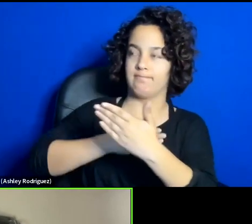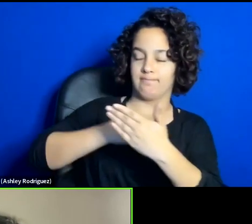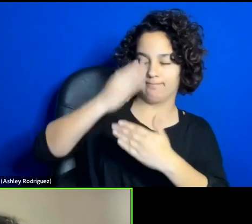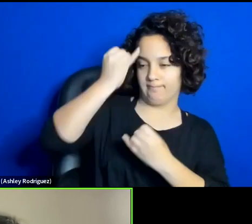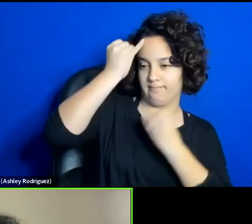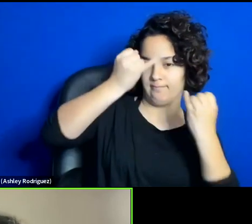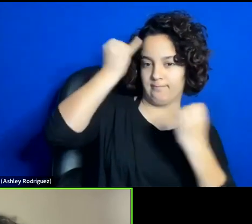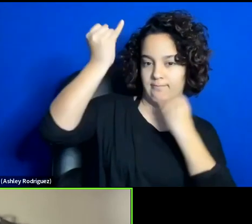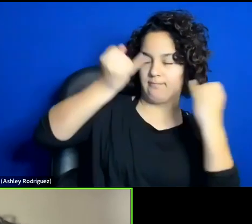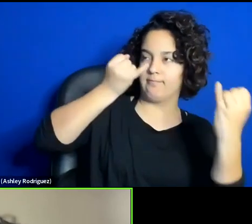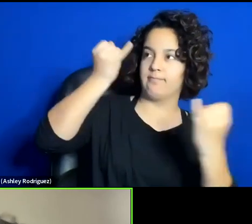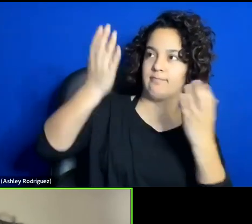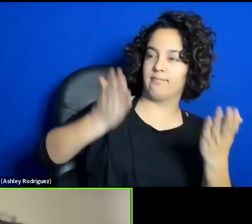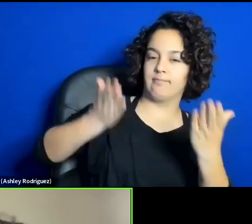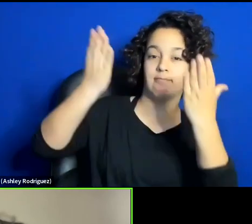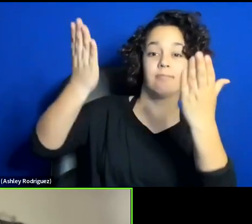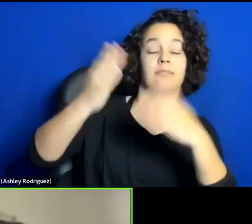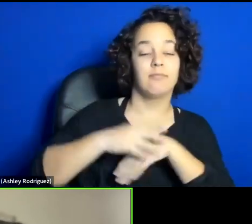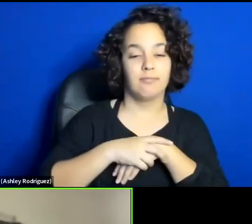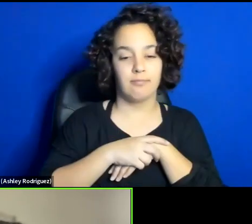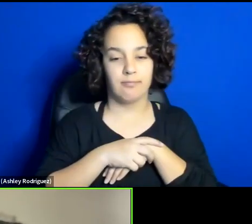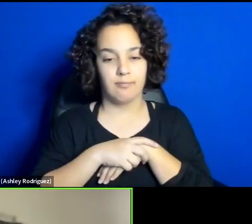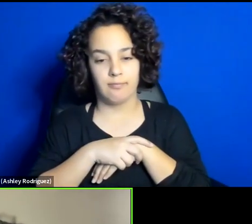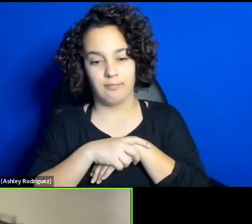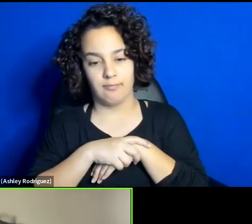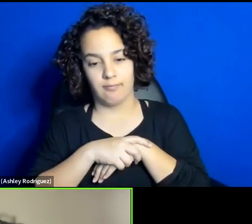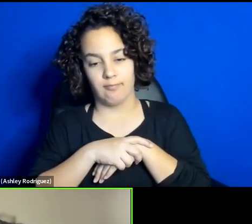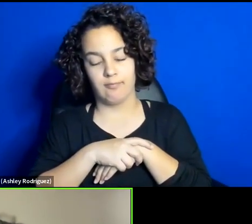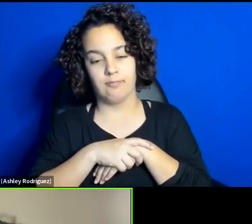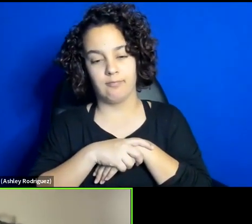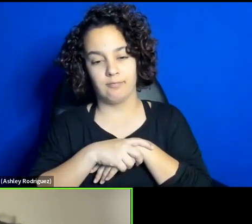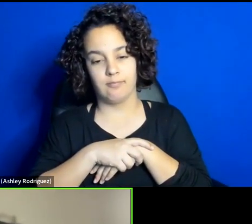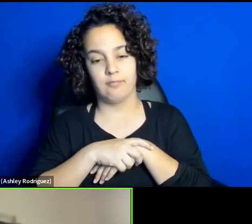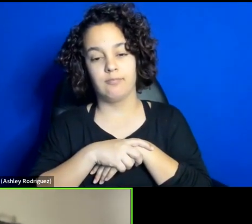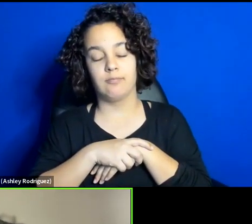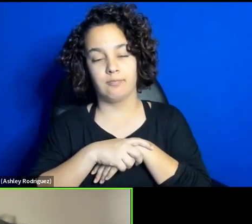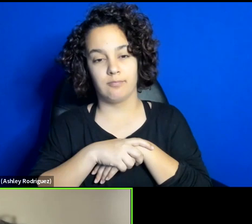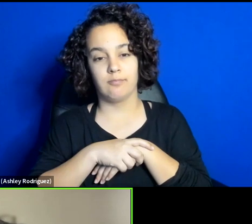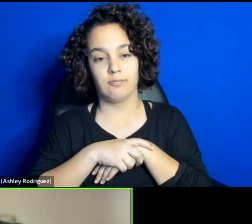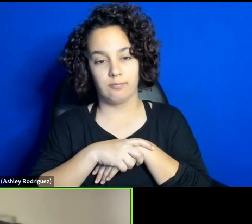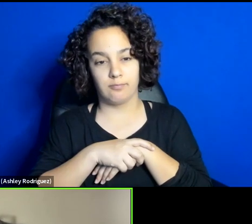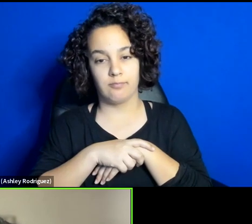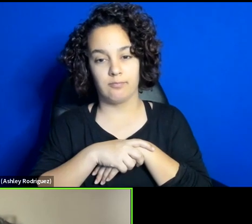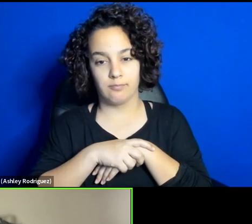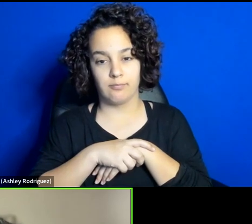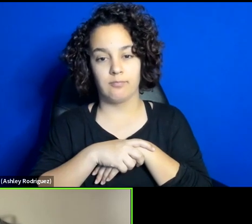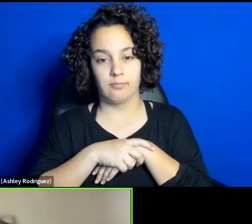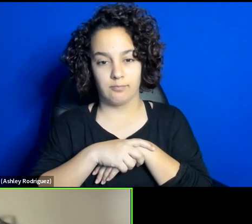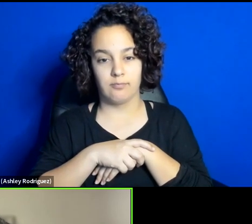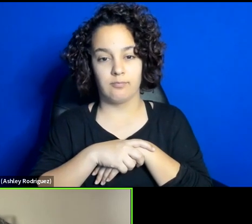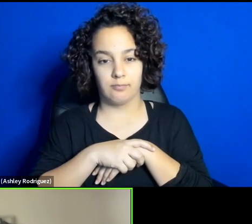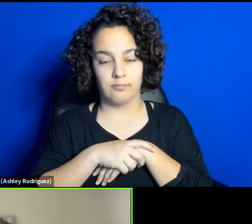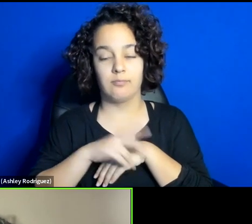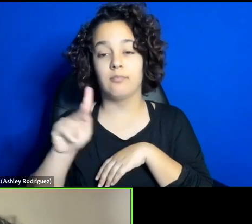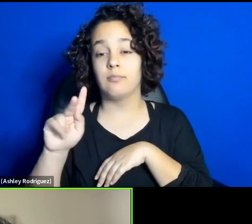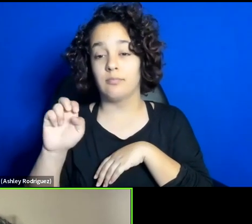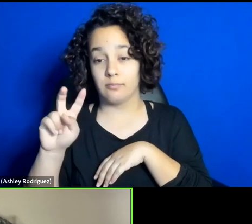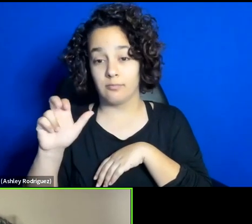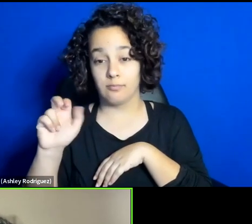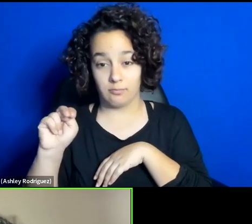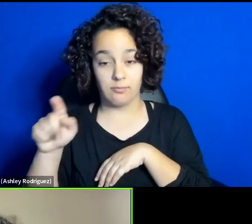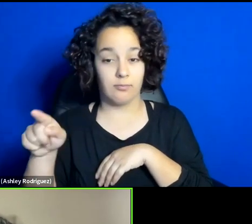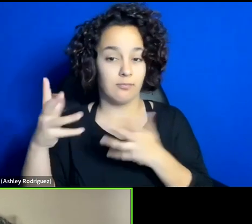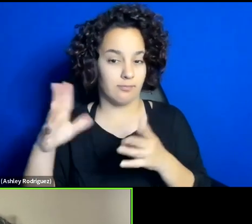beyond being orthodox, as Kayvan mentioned, which happened during past years in different